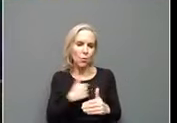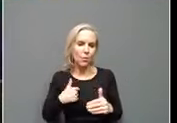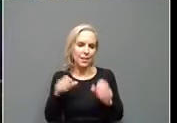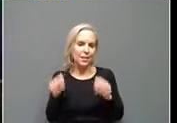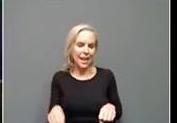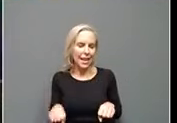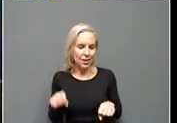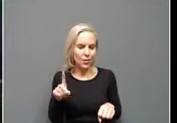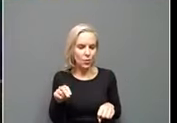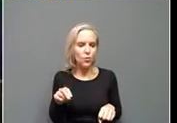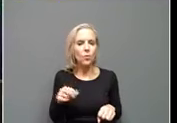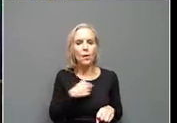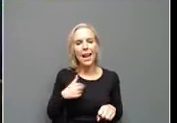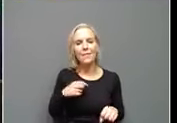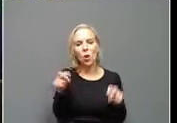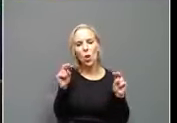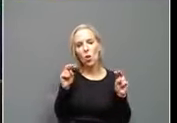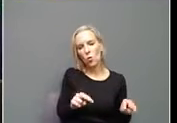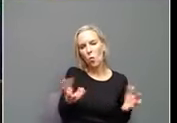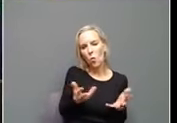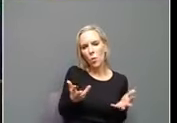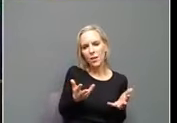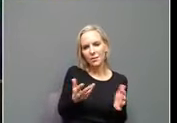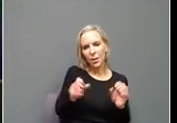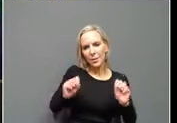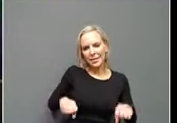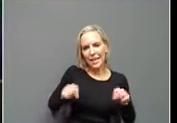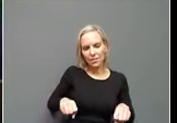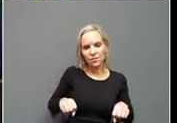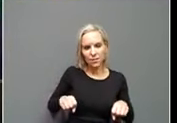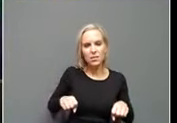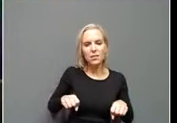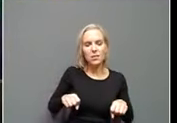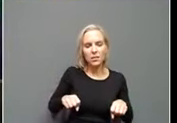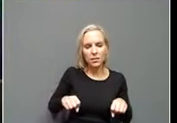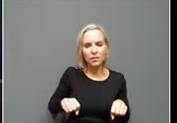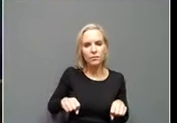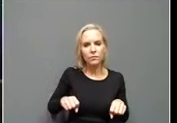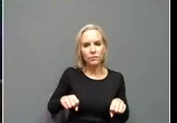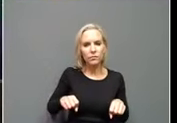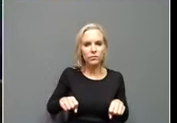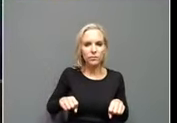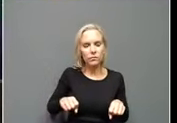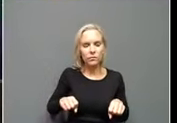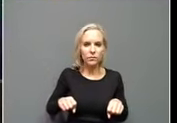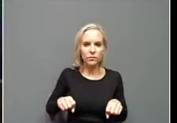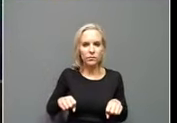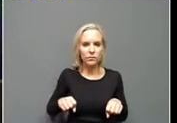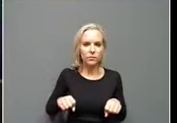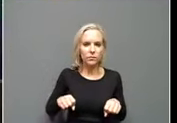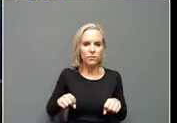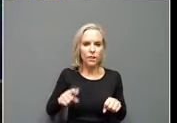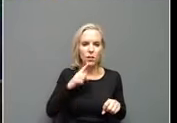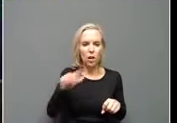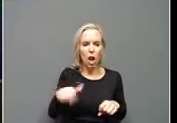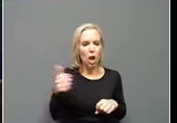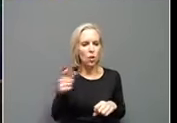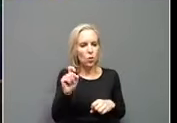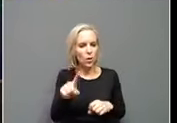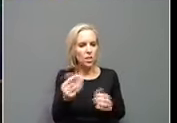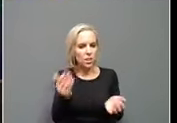we'd have to look at the, what, what that would potentially take people, um, uh, off of, and I'm sorry, the other question again.